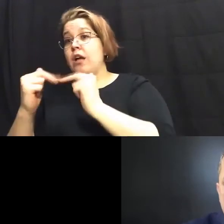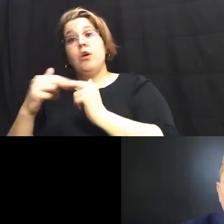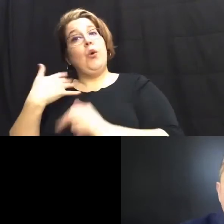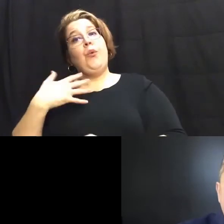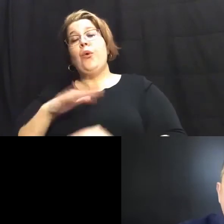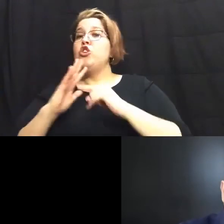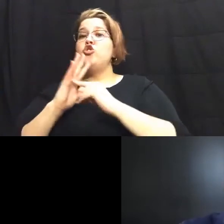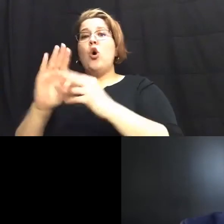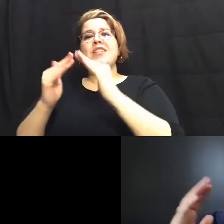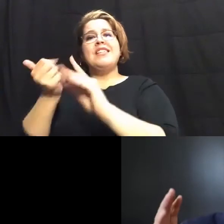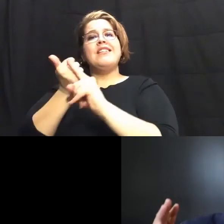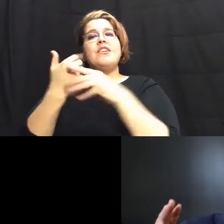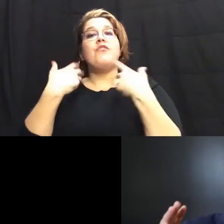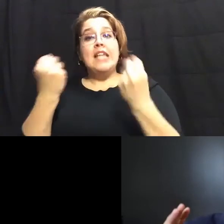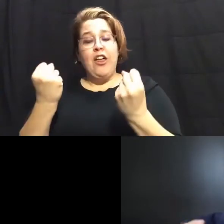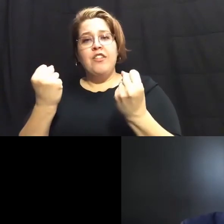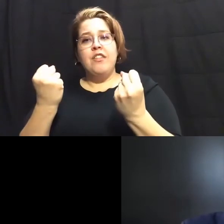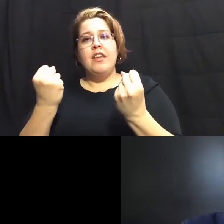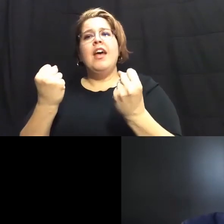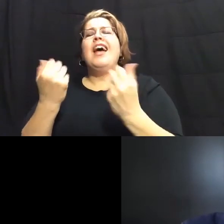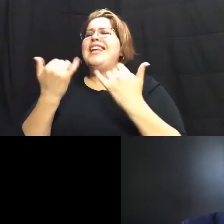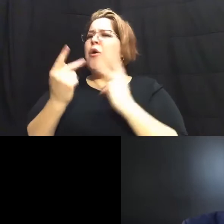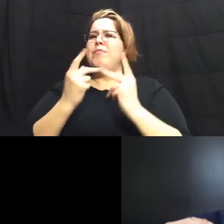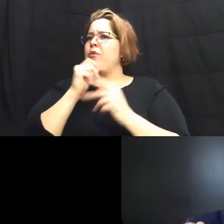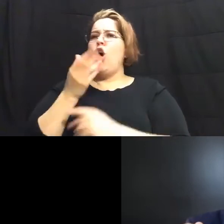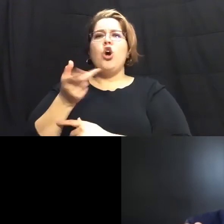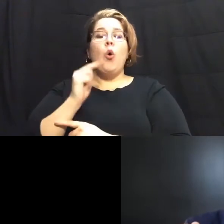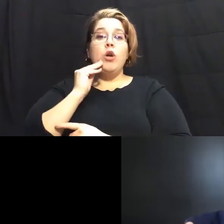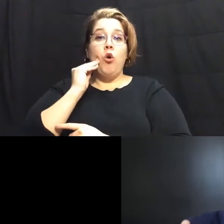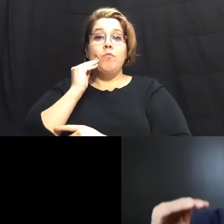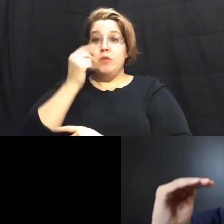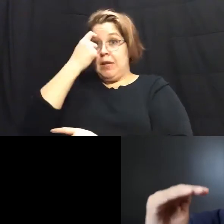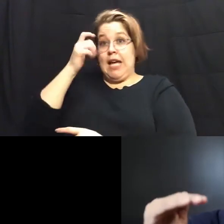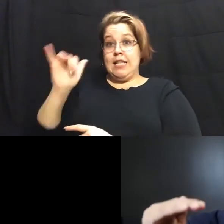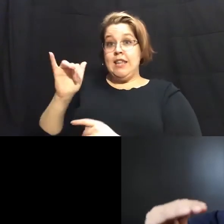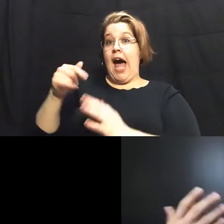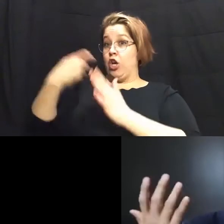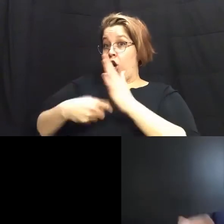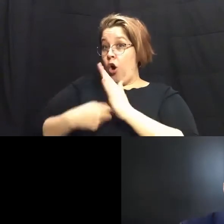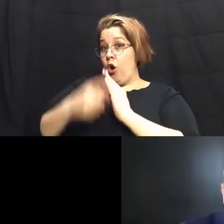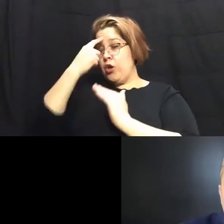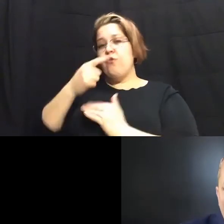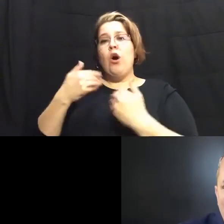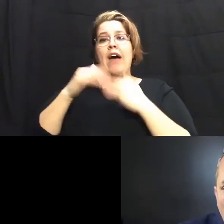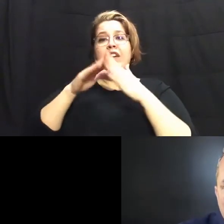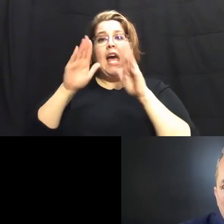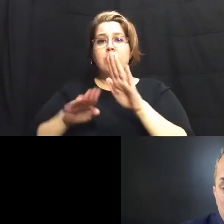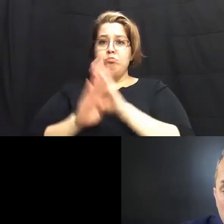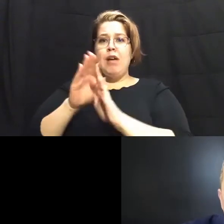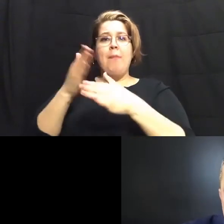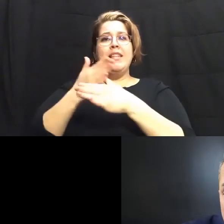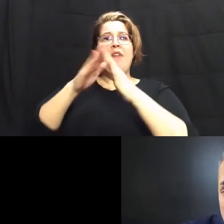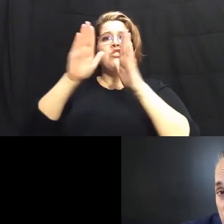a city was and we've gotten away from home ownership and as a result home ownership costs have skyrocketed i mean if the average home costs